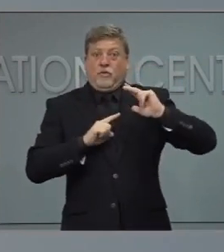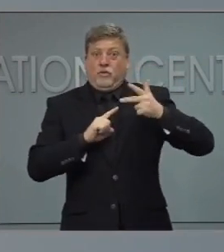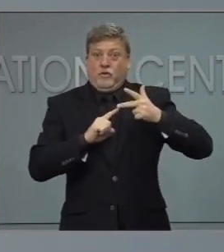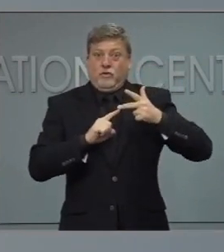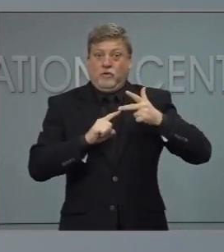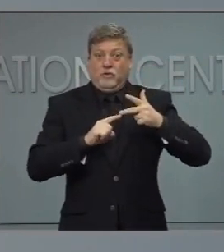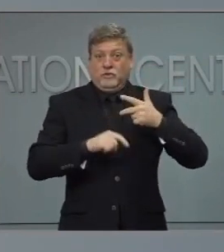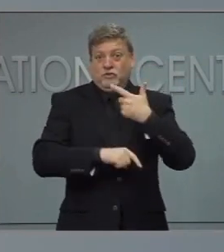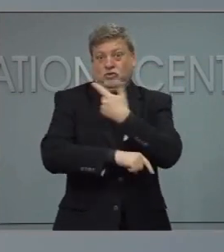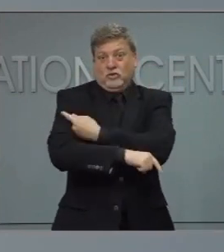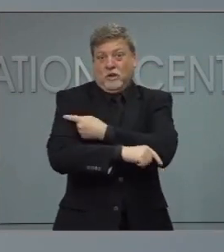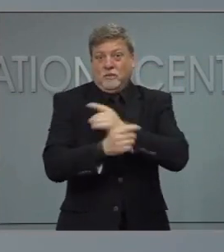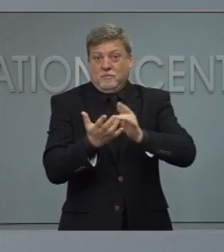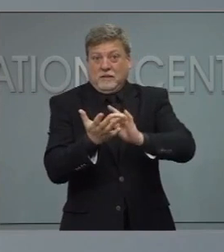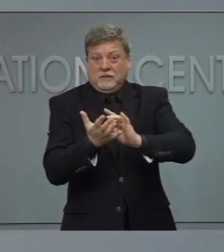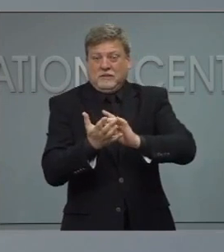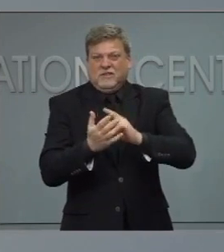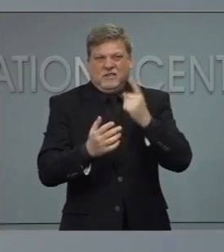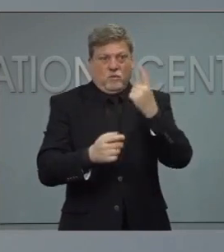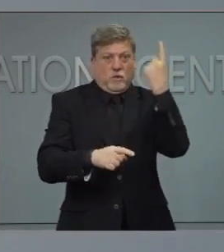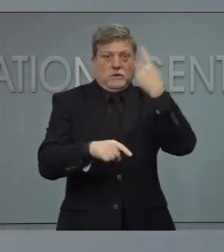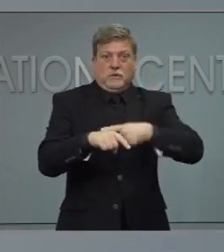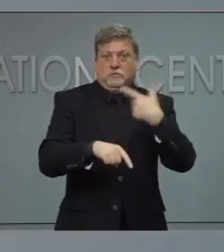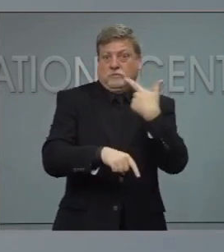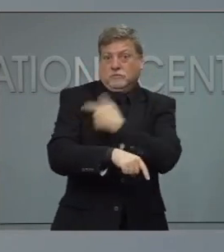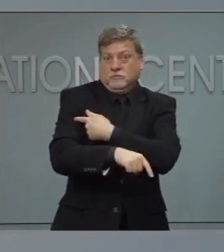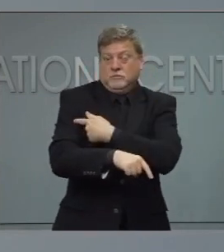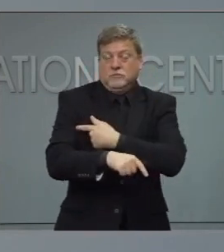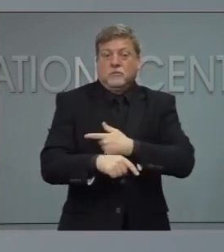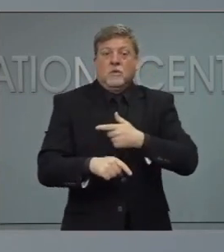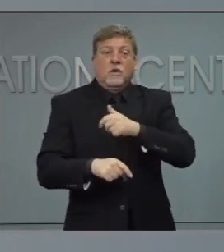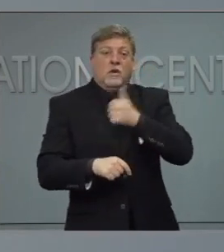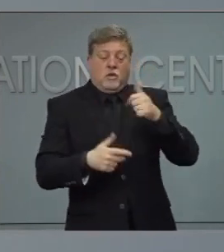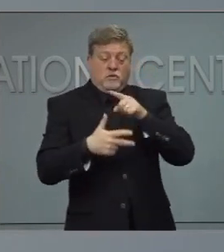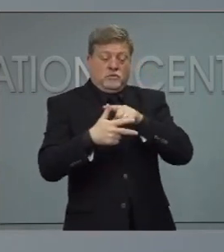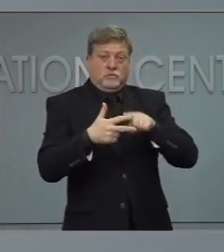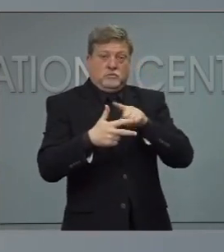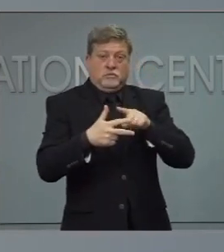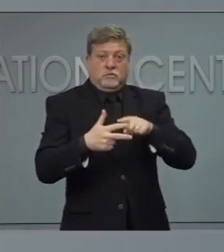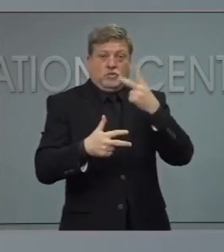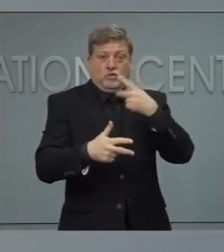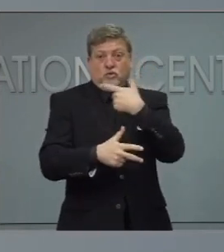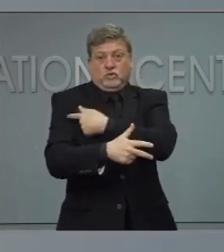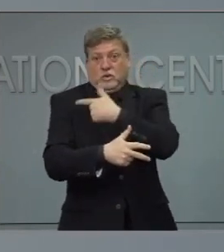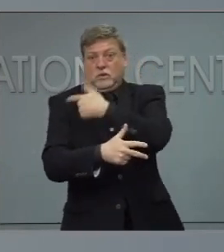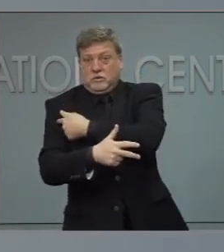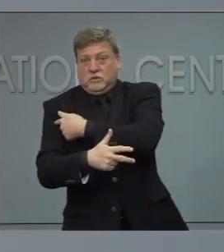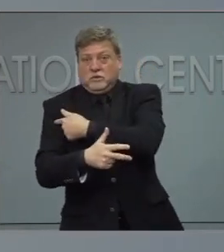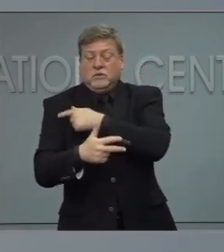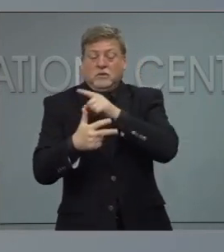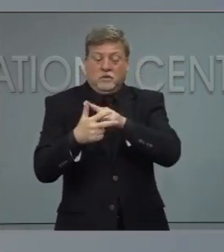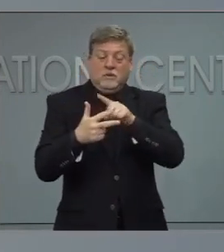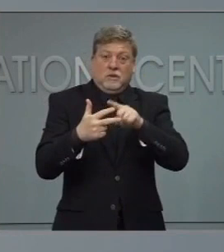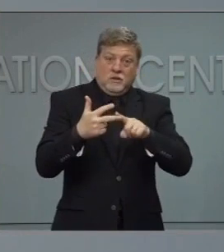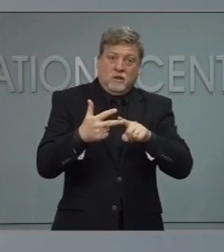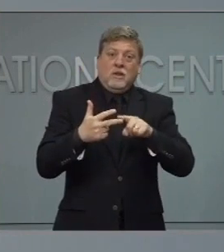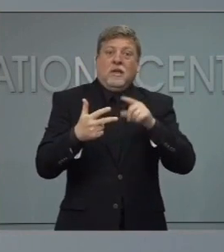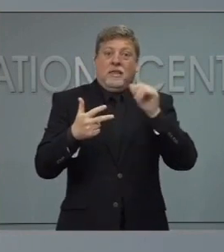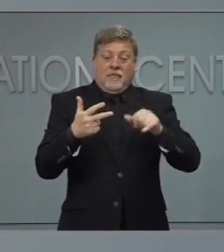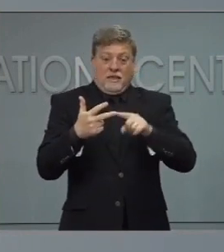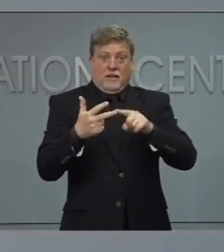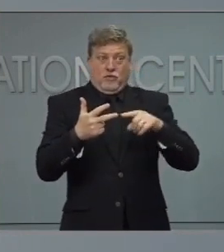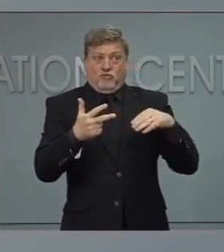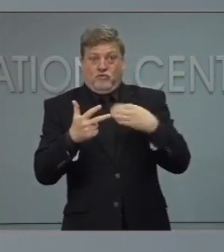vaccine and a steady increase in both two-shot vaccines, we were able to open all of group three for